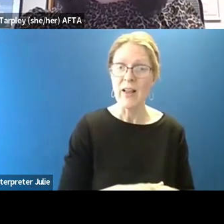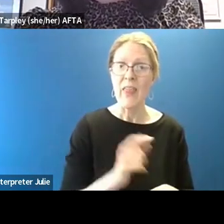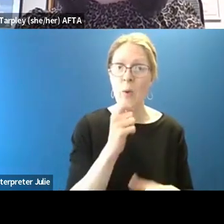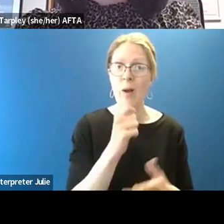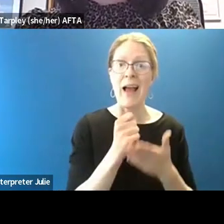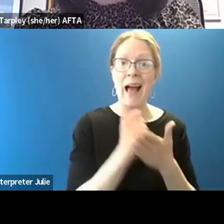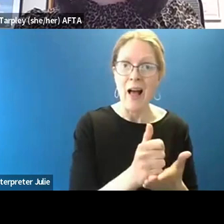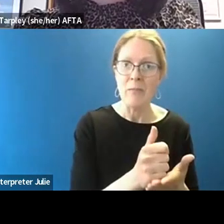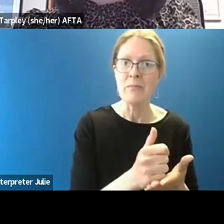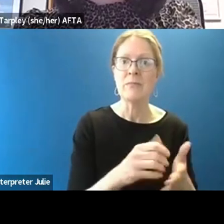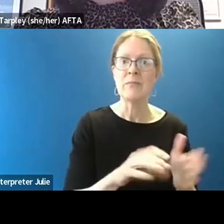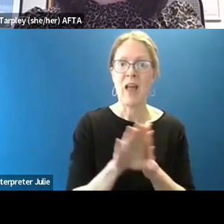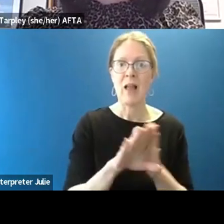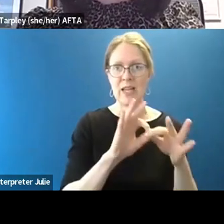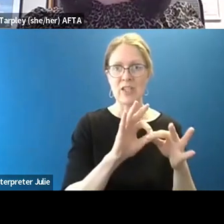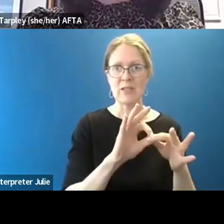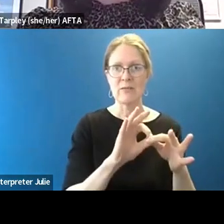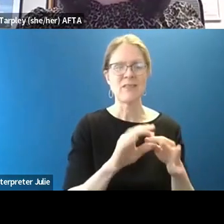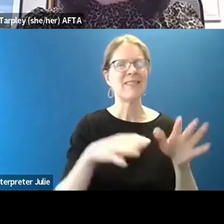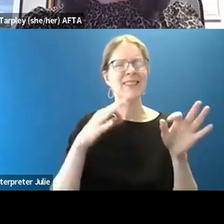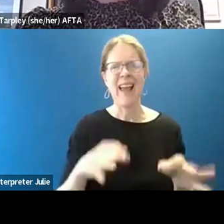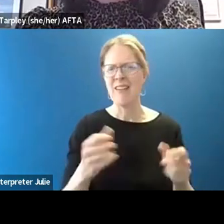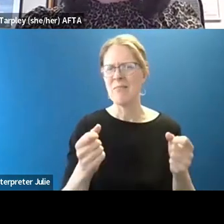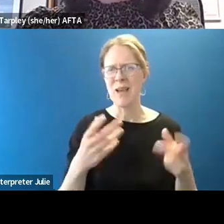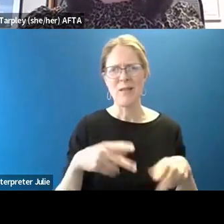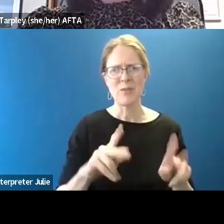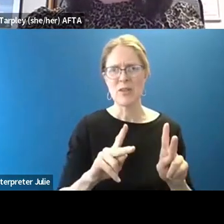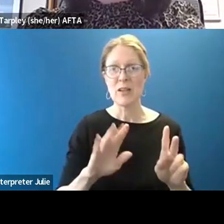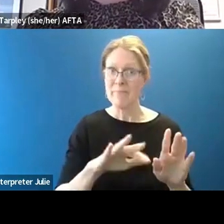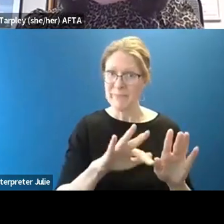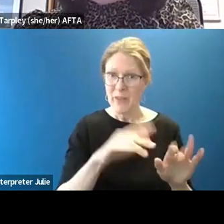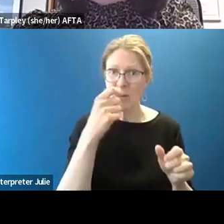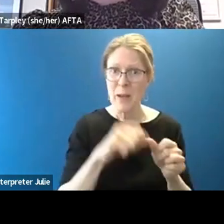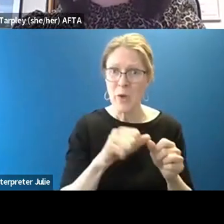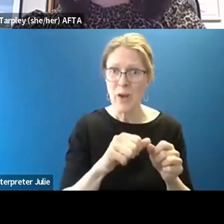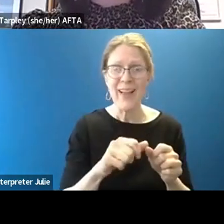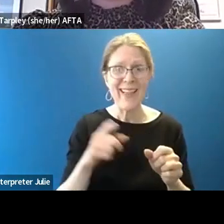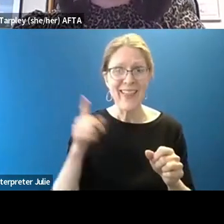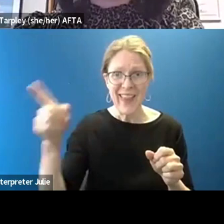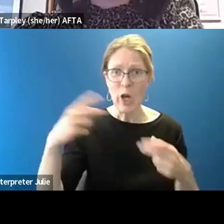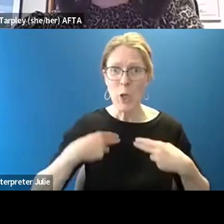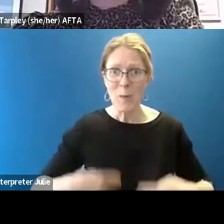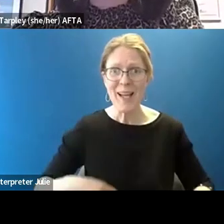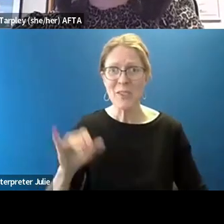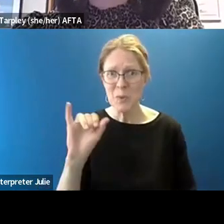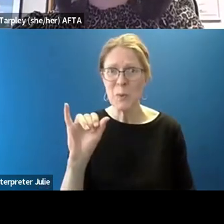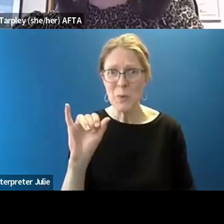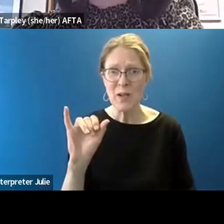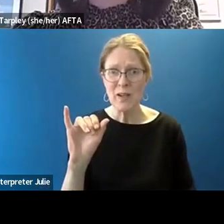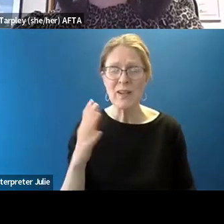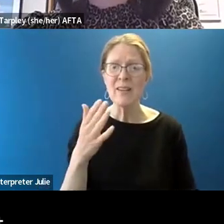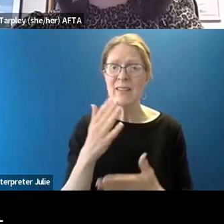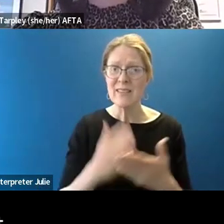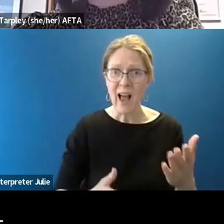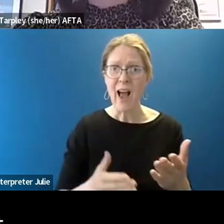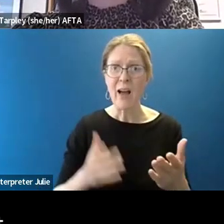develop that relationship. So absolutely. Lots of opportunities. And just remember to elected officials are humans. They're real people. Some of them come out of the nonprofit